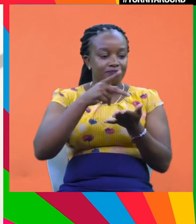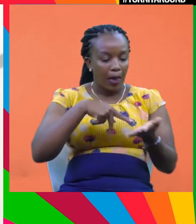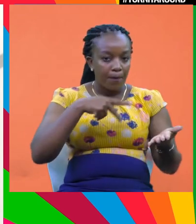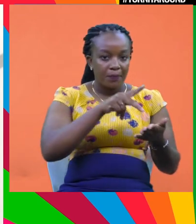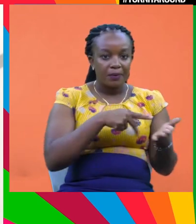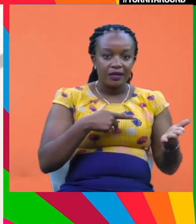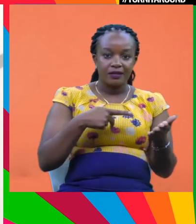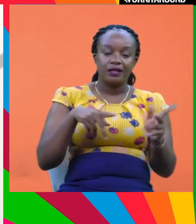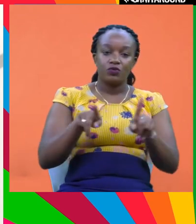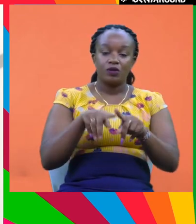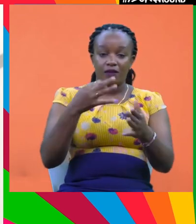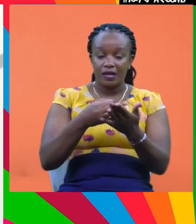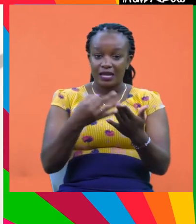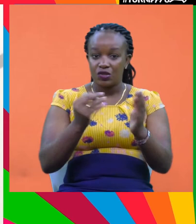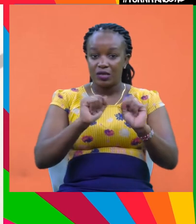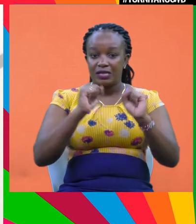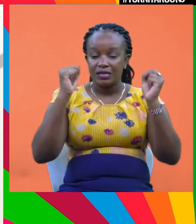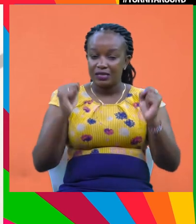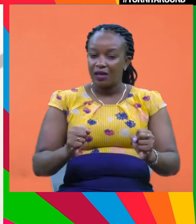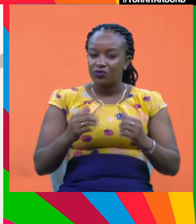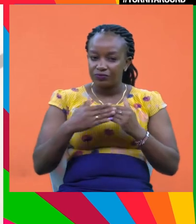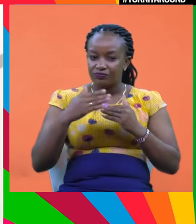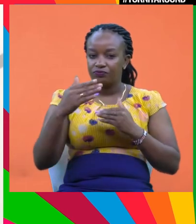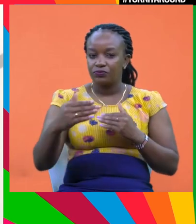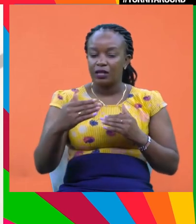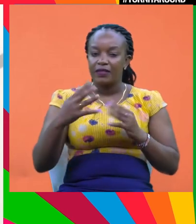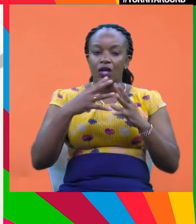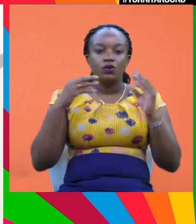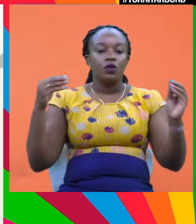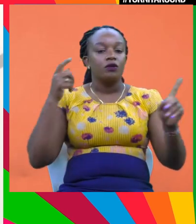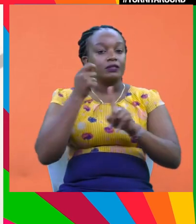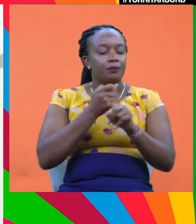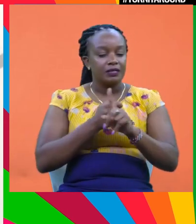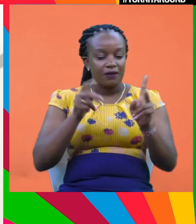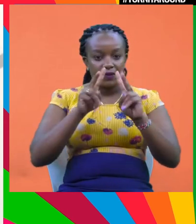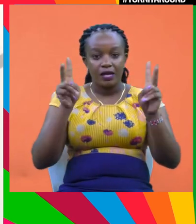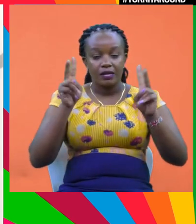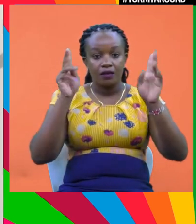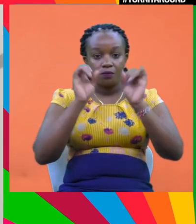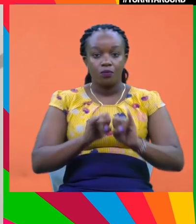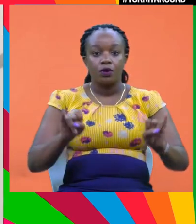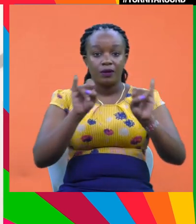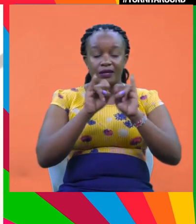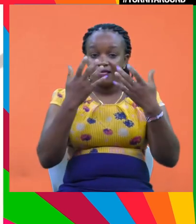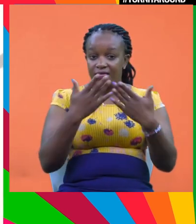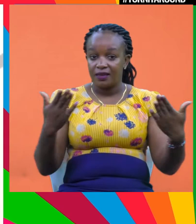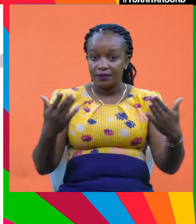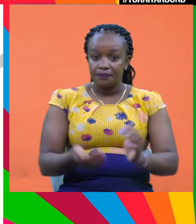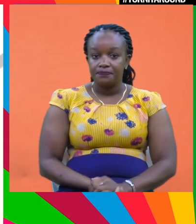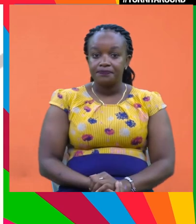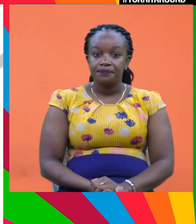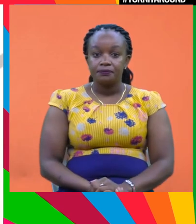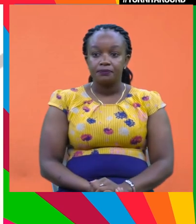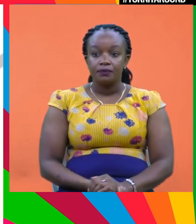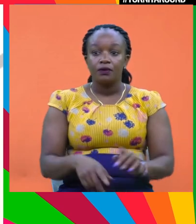I think in general, the financial system moving towards a long-term view is a really important thing. And it's a bit of a philosophical